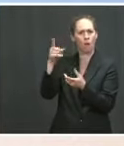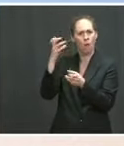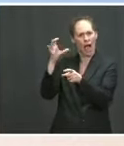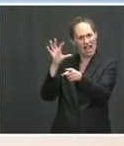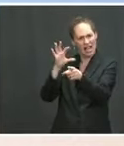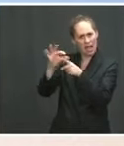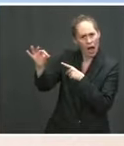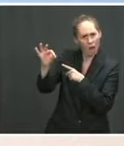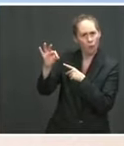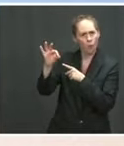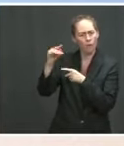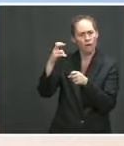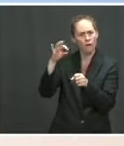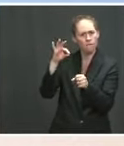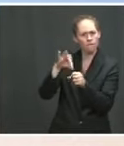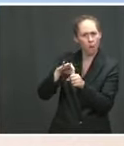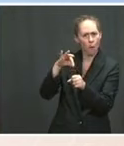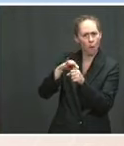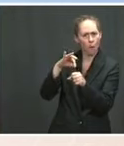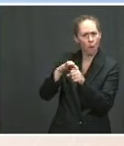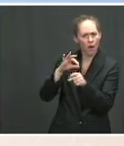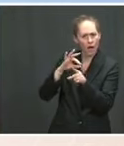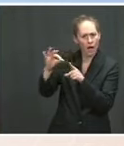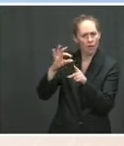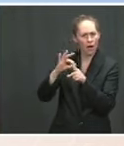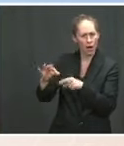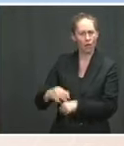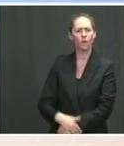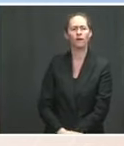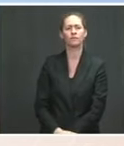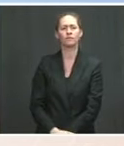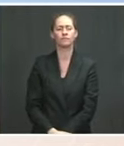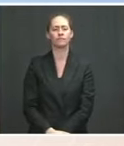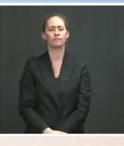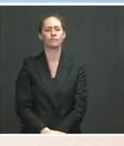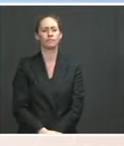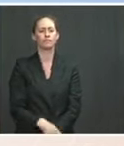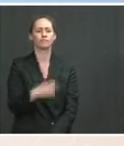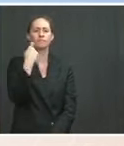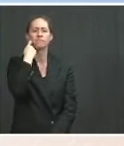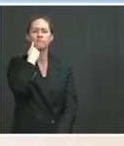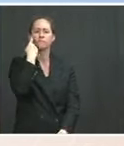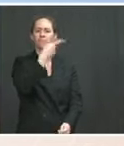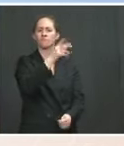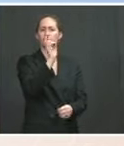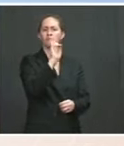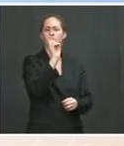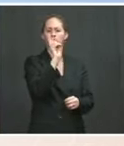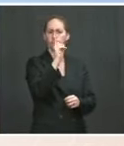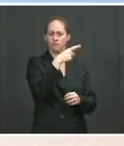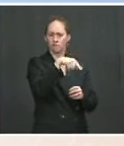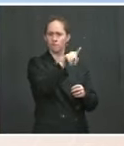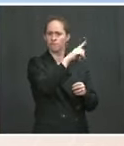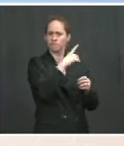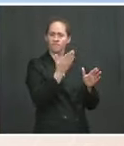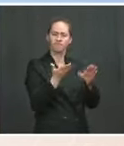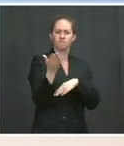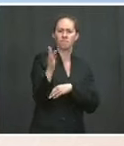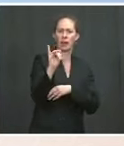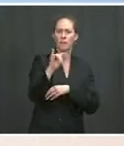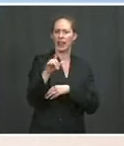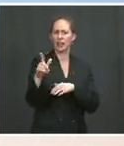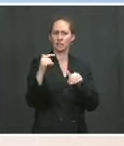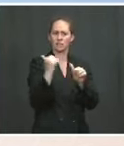number of the bills that have passed Republican legislatures and are pending before Republican legislatures take